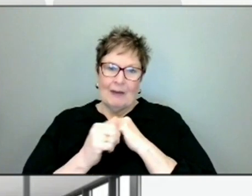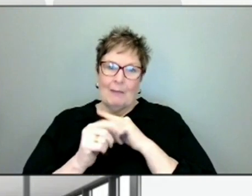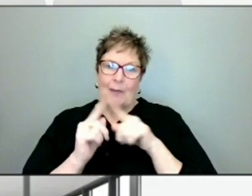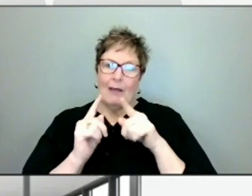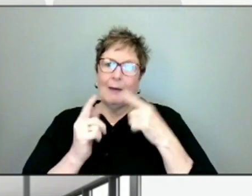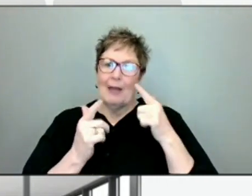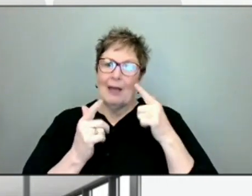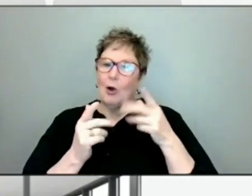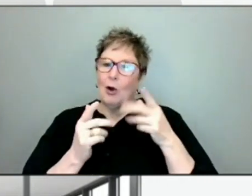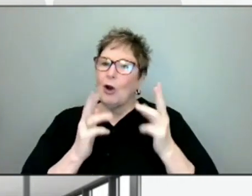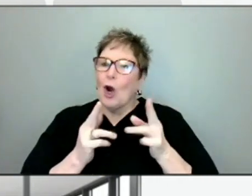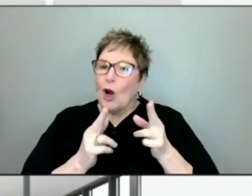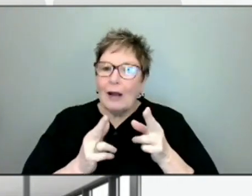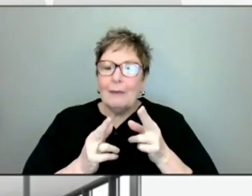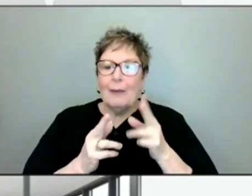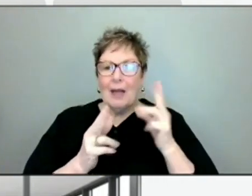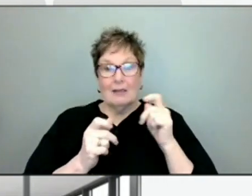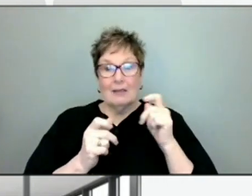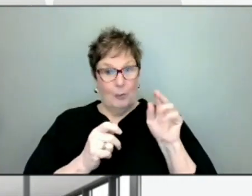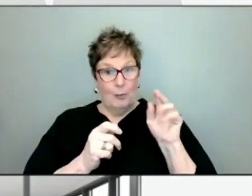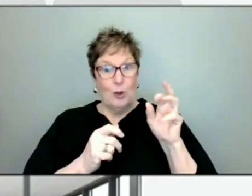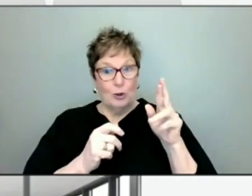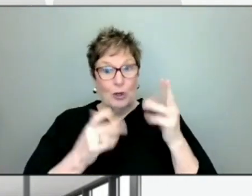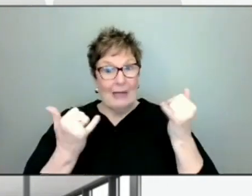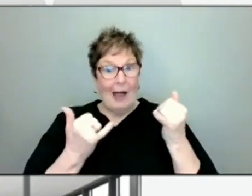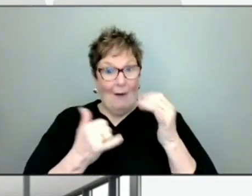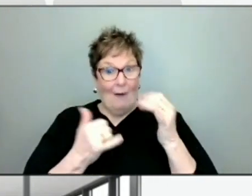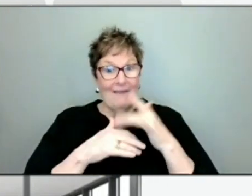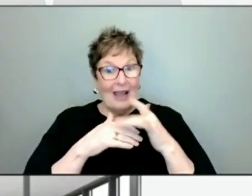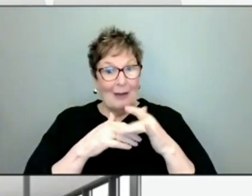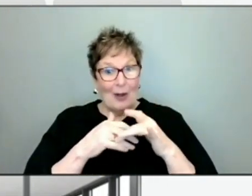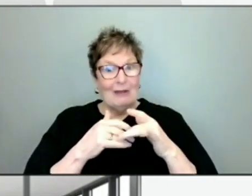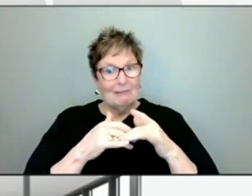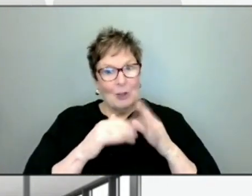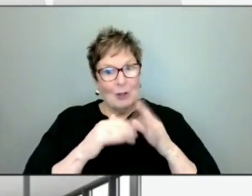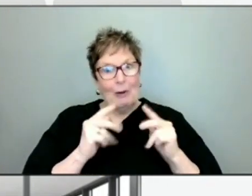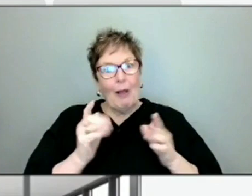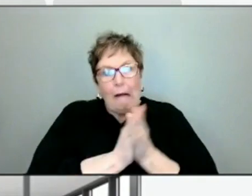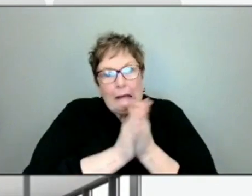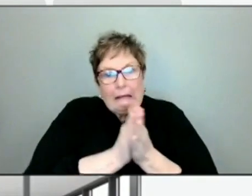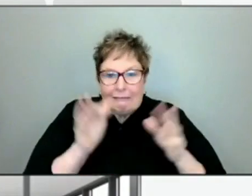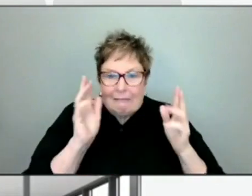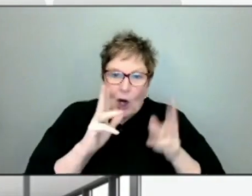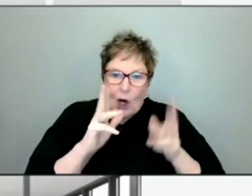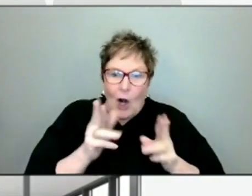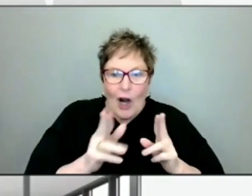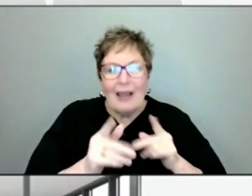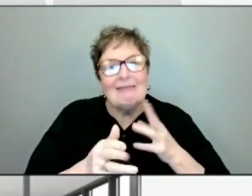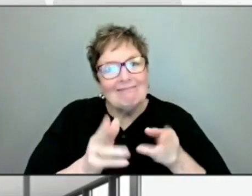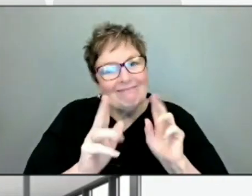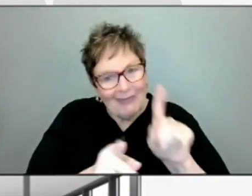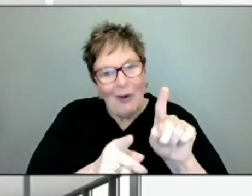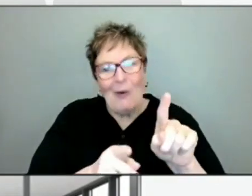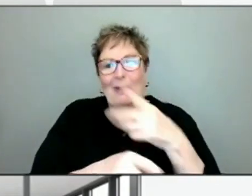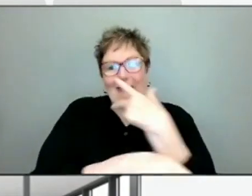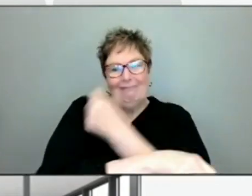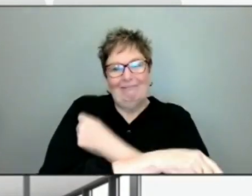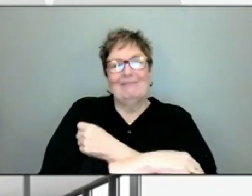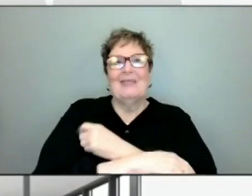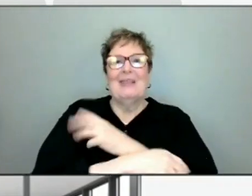for the boosters, I think, is because they're now available. They weren't available before. And people who are concerned about waning